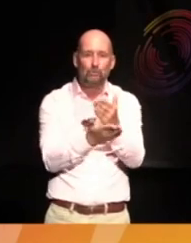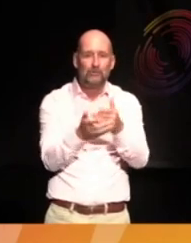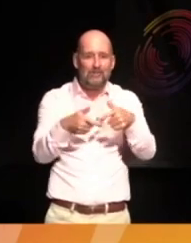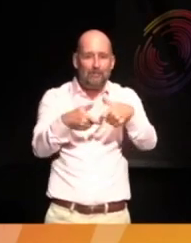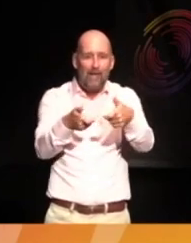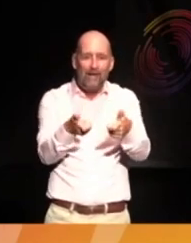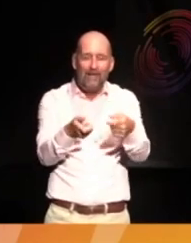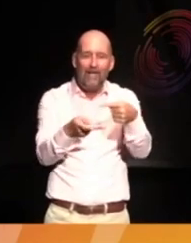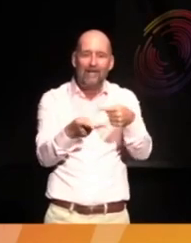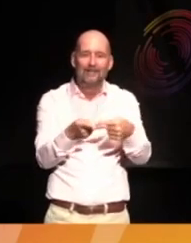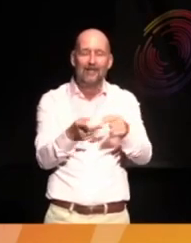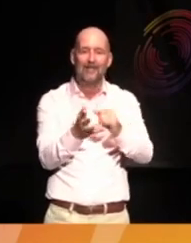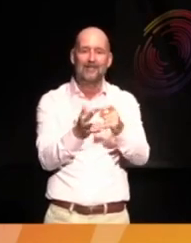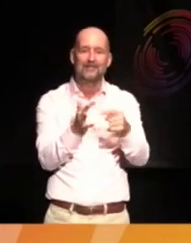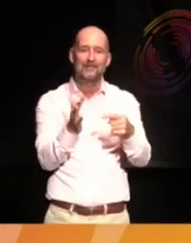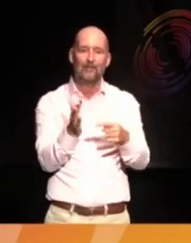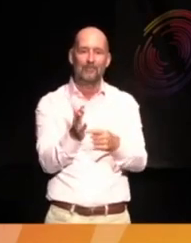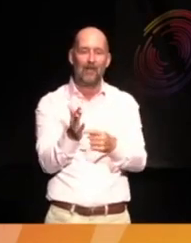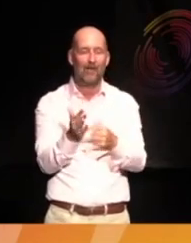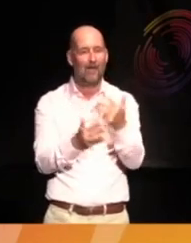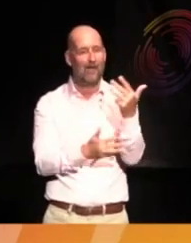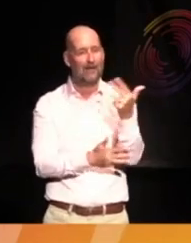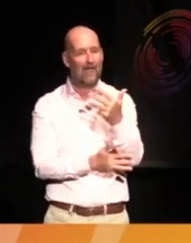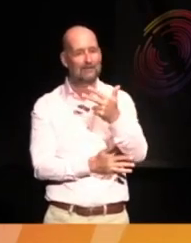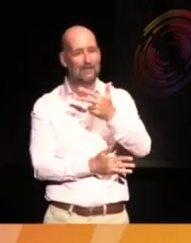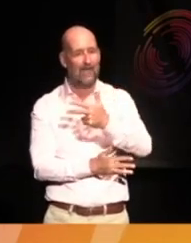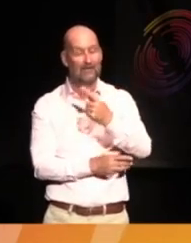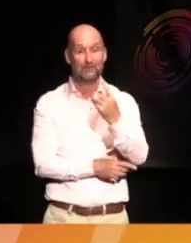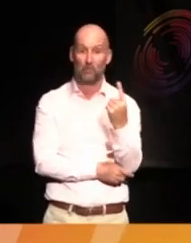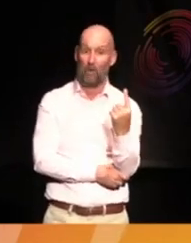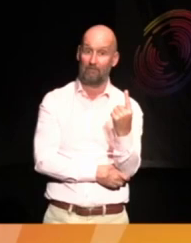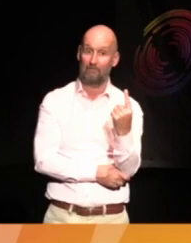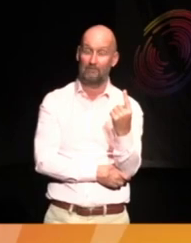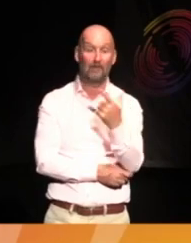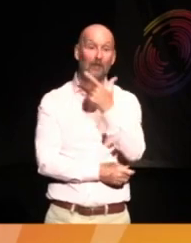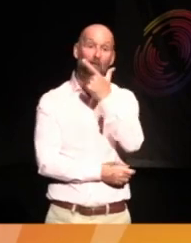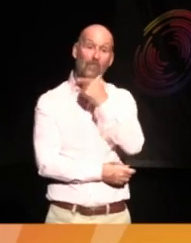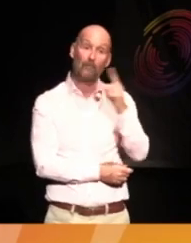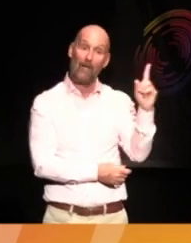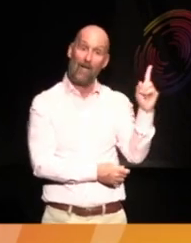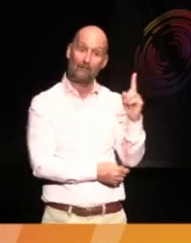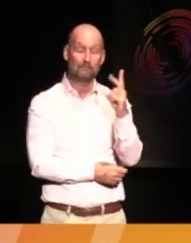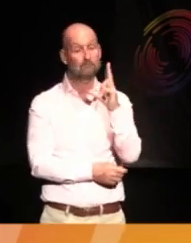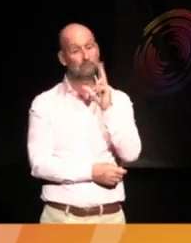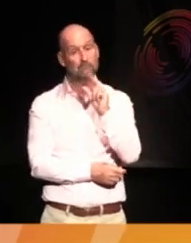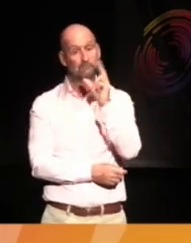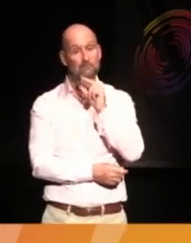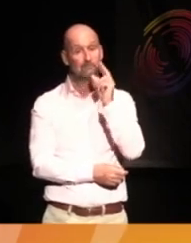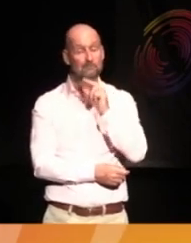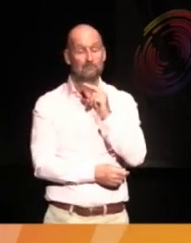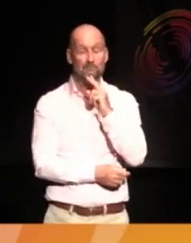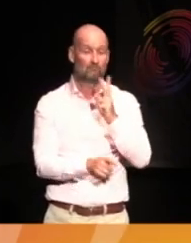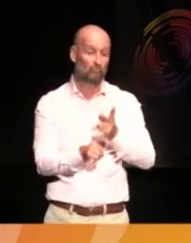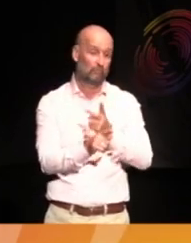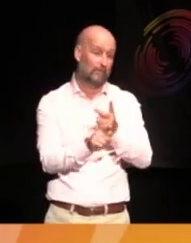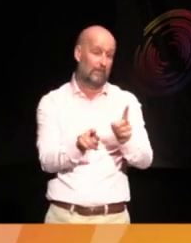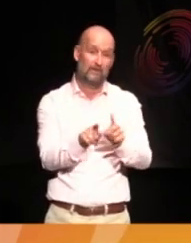September 1981. When the man of the house speaks, it has all been said before.